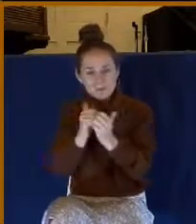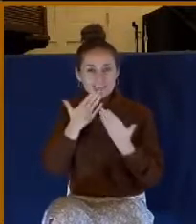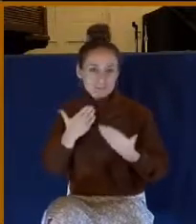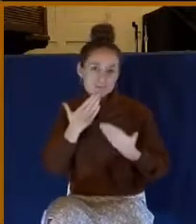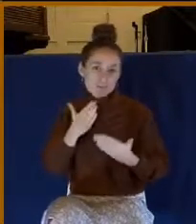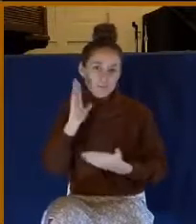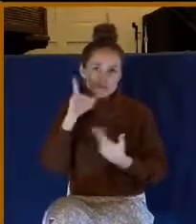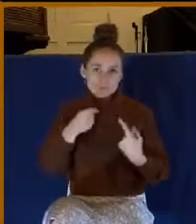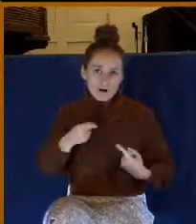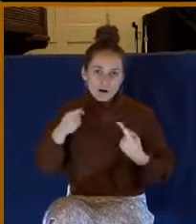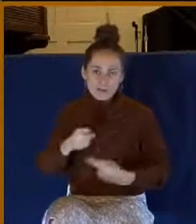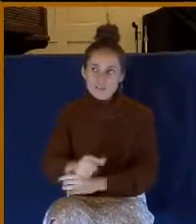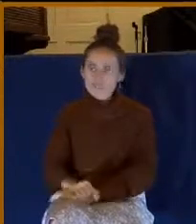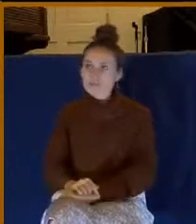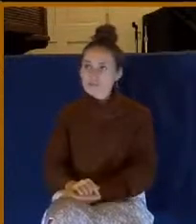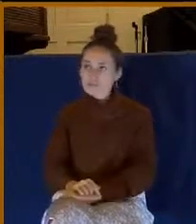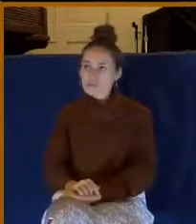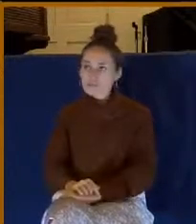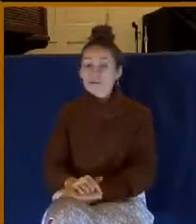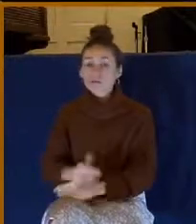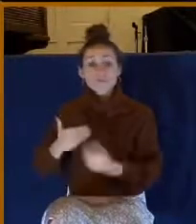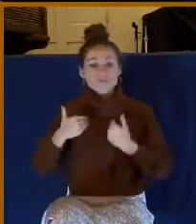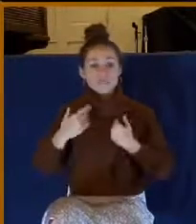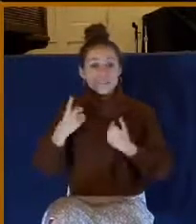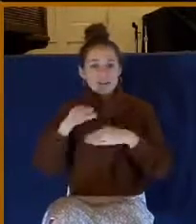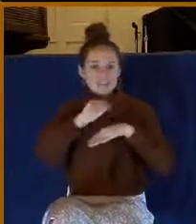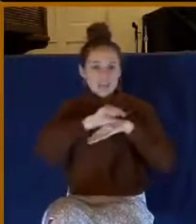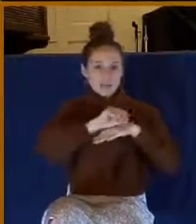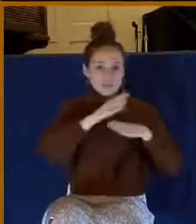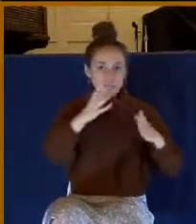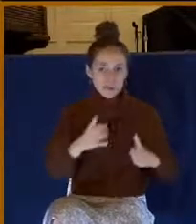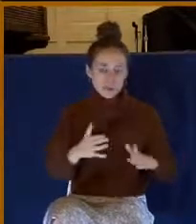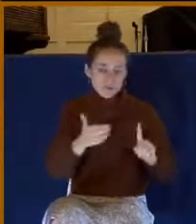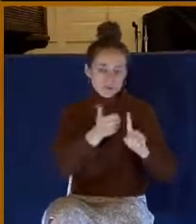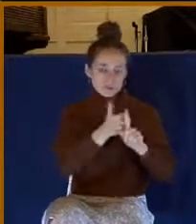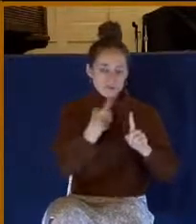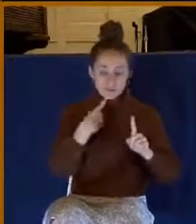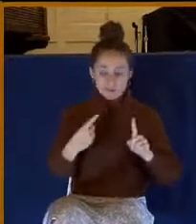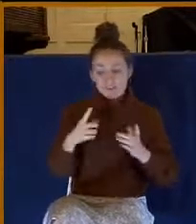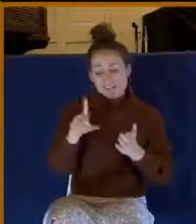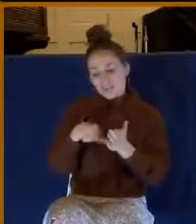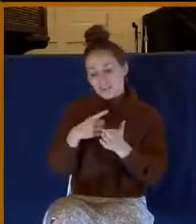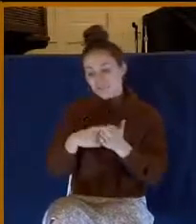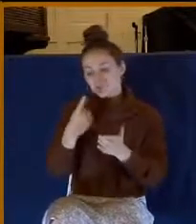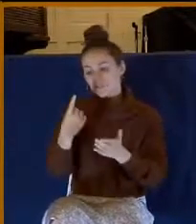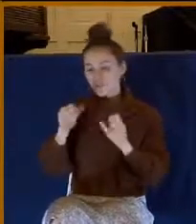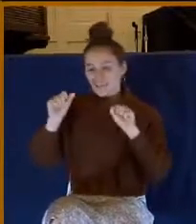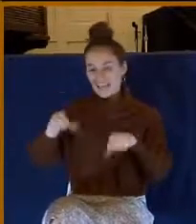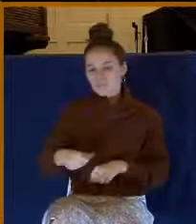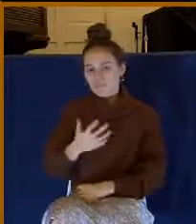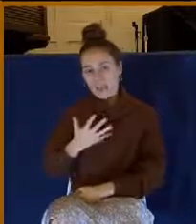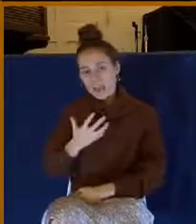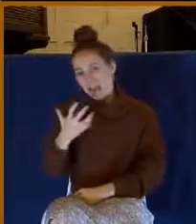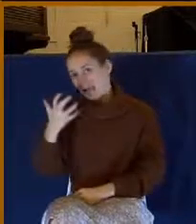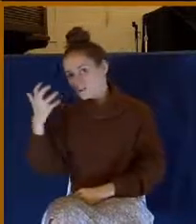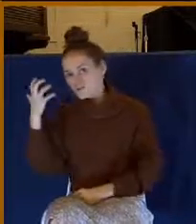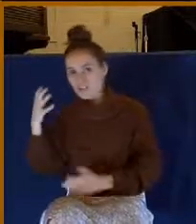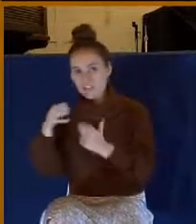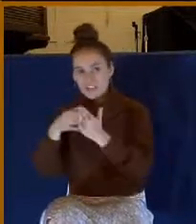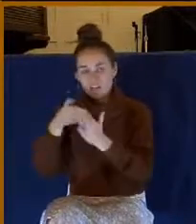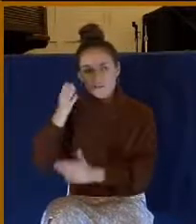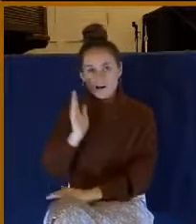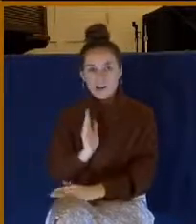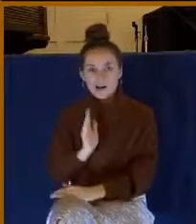You know, there's a well-known counselor in our country who tells people there are times when you need to just be angry at God and go ahead and vent about God and be angry at him.